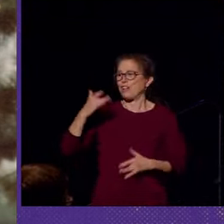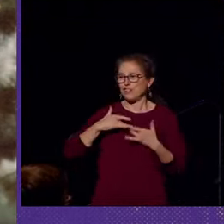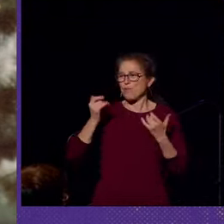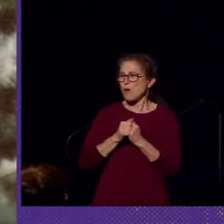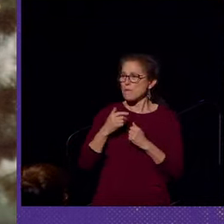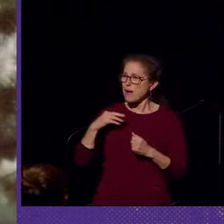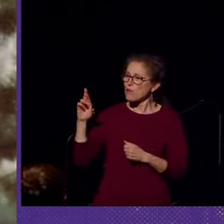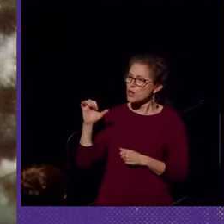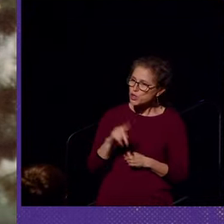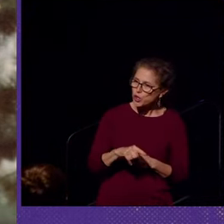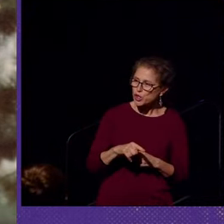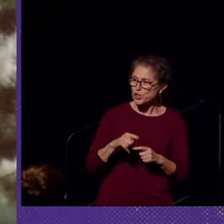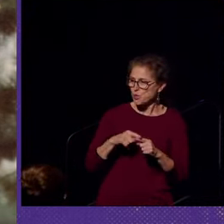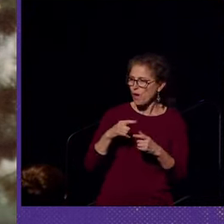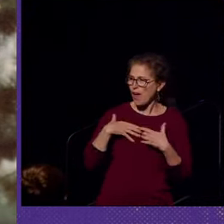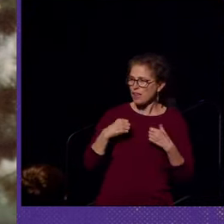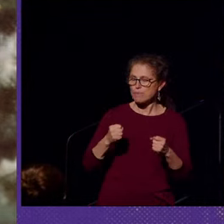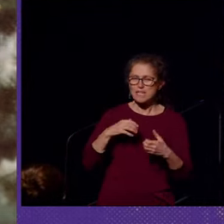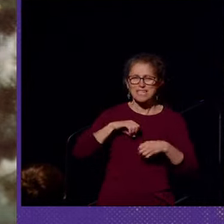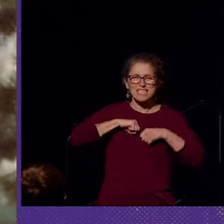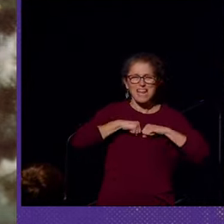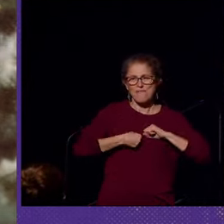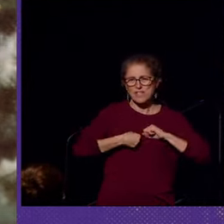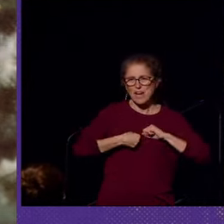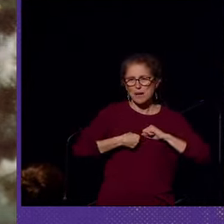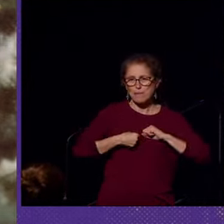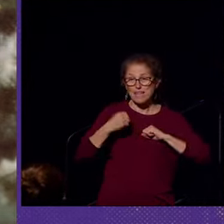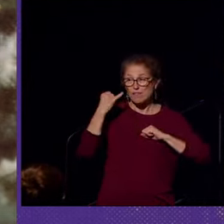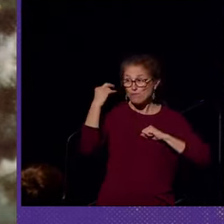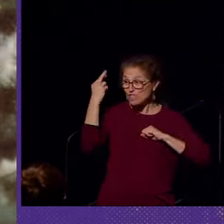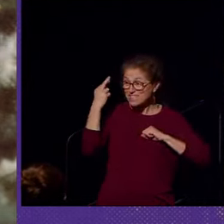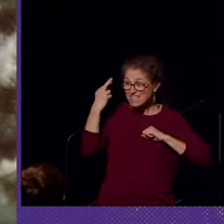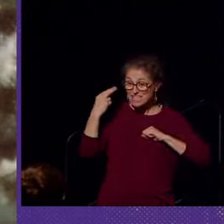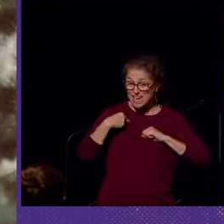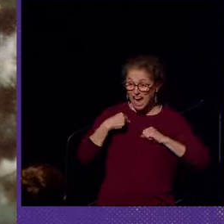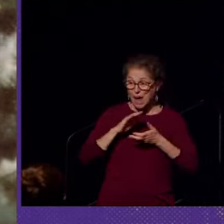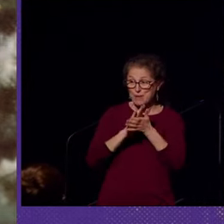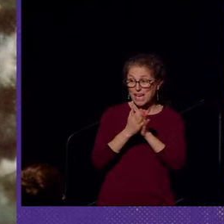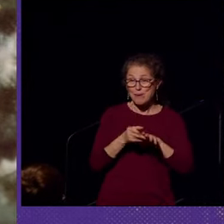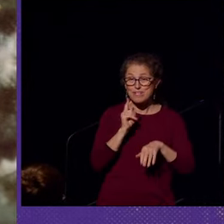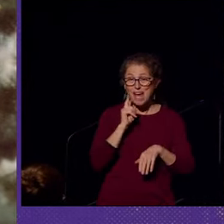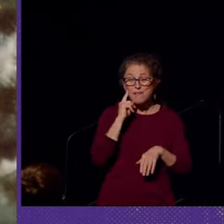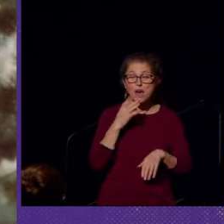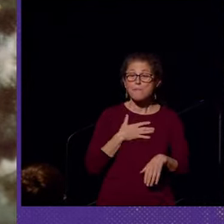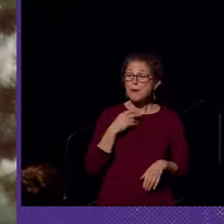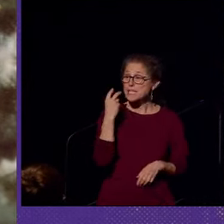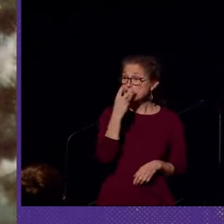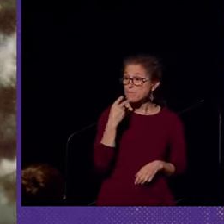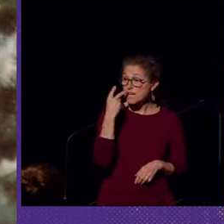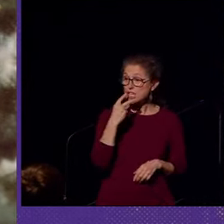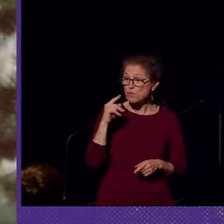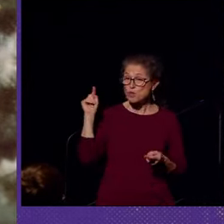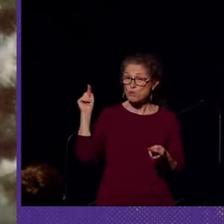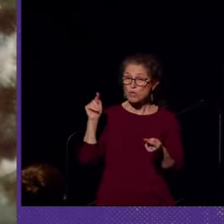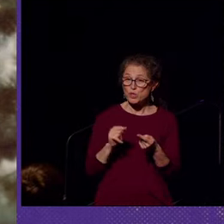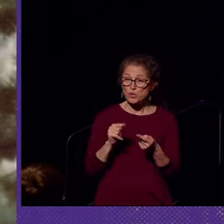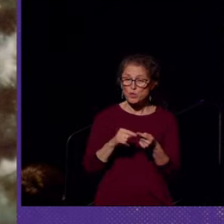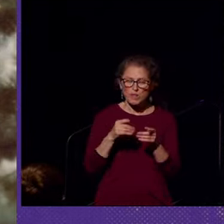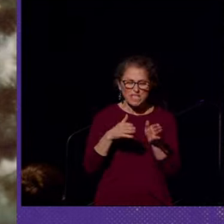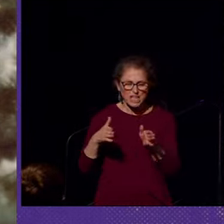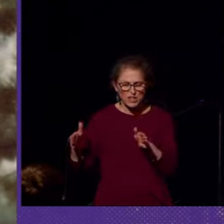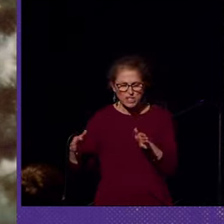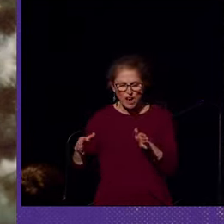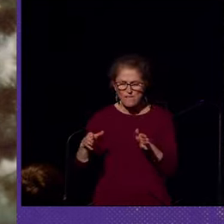devastated by the realization that I had become deaf. My speech was reduced to a series